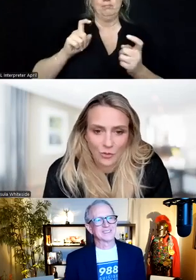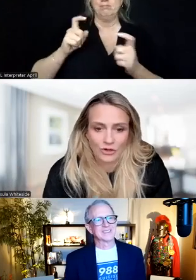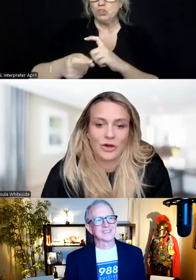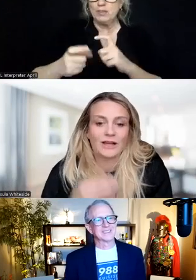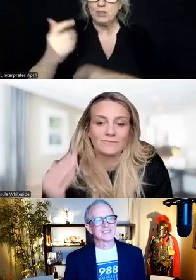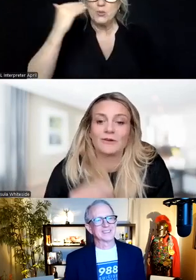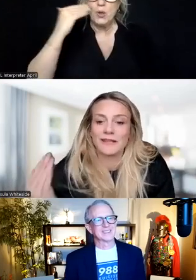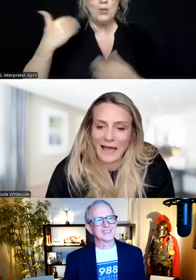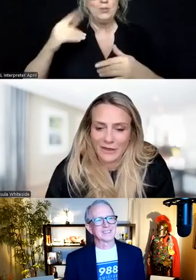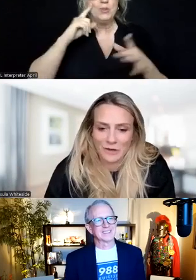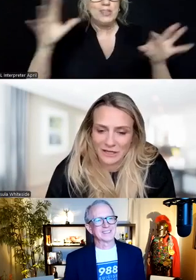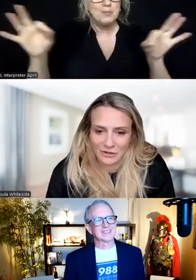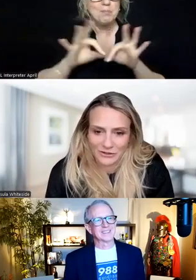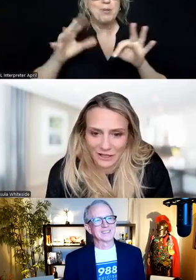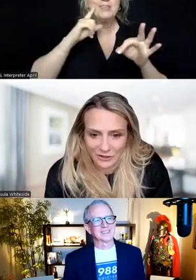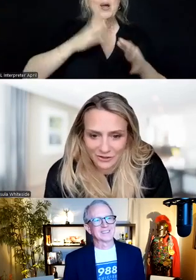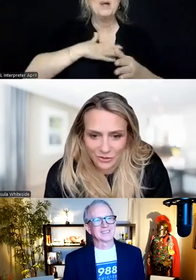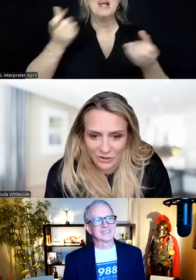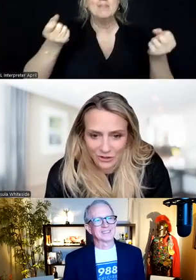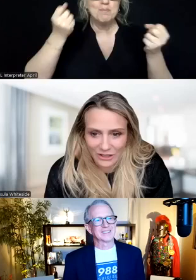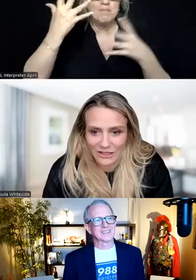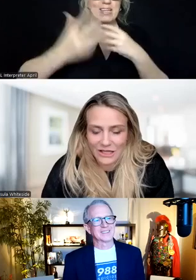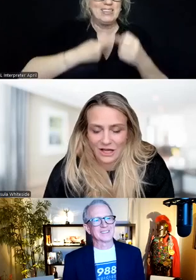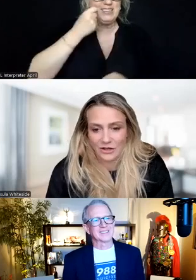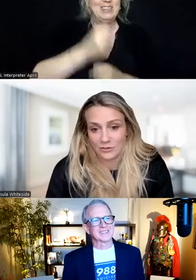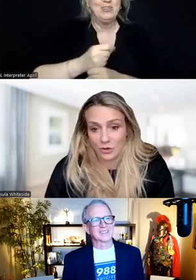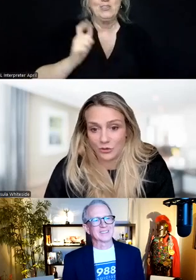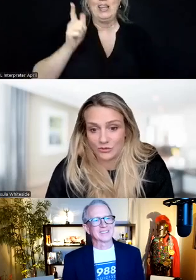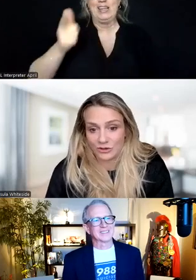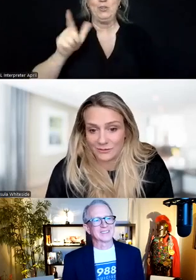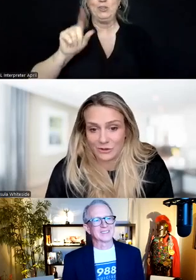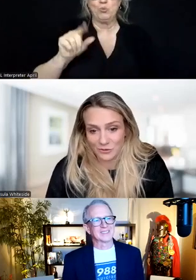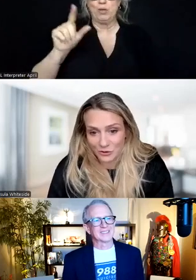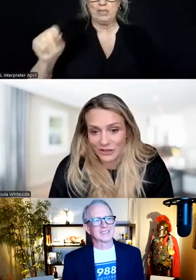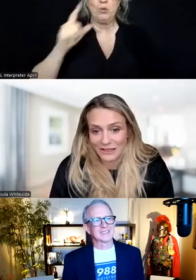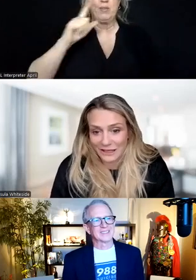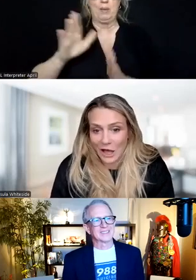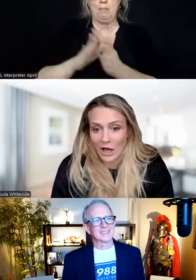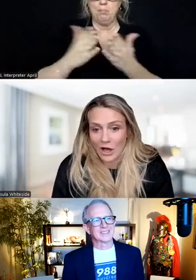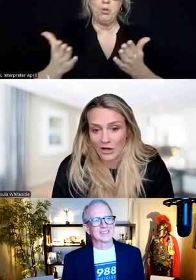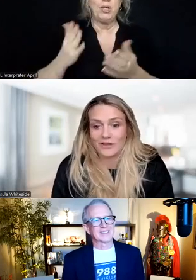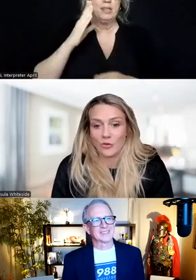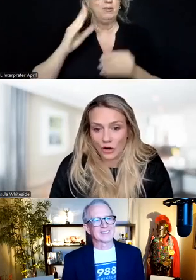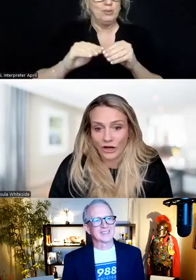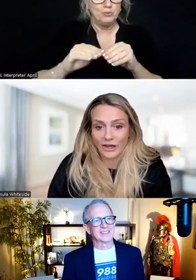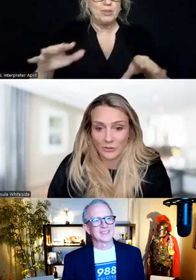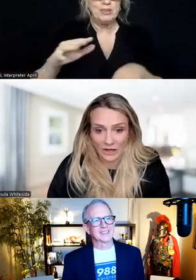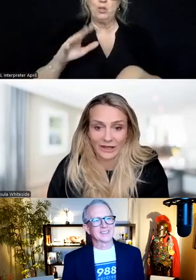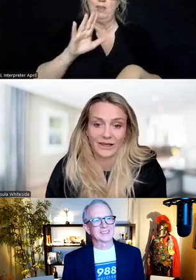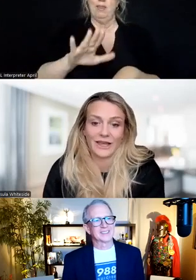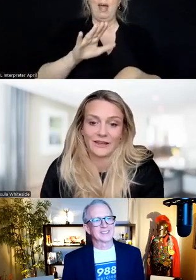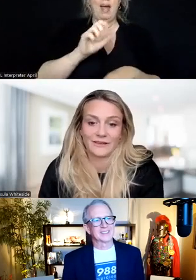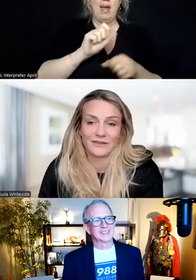so important. I'm glad that many years later, 2020, this book was released. But it was certainly a work